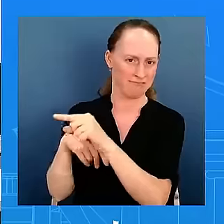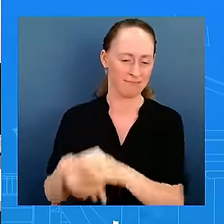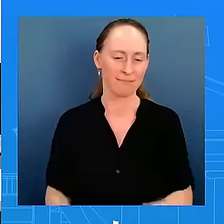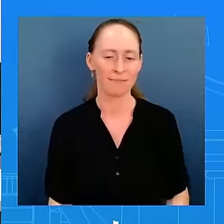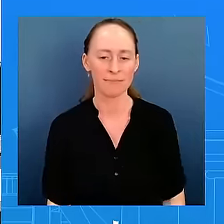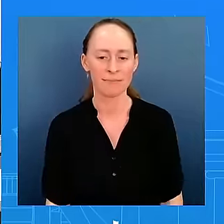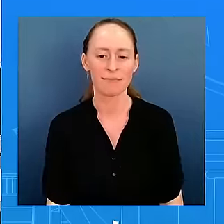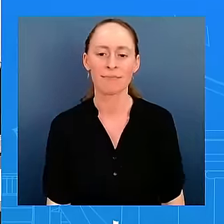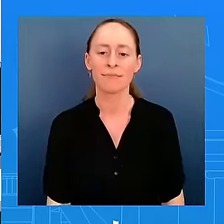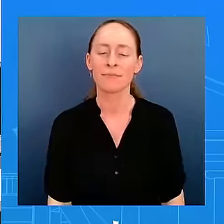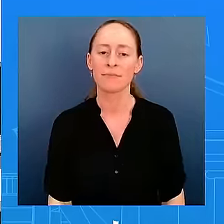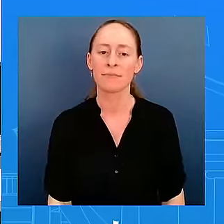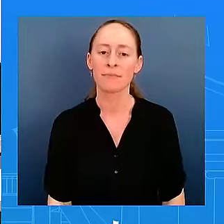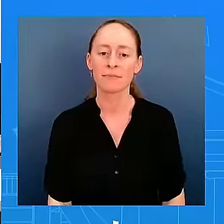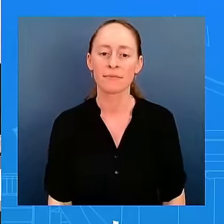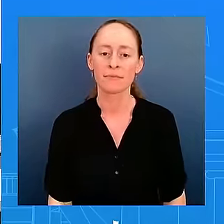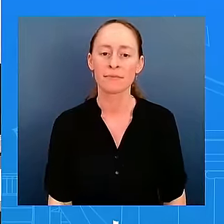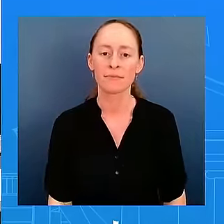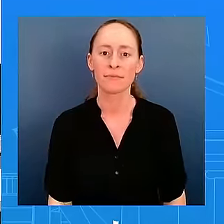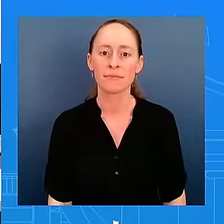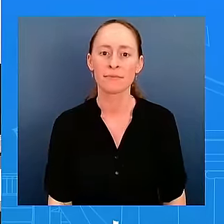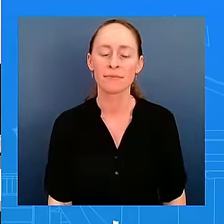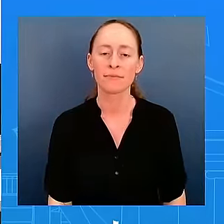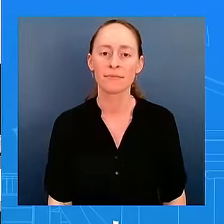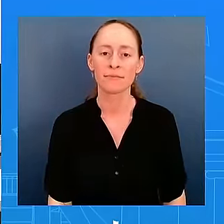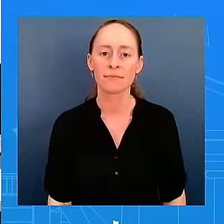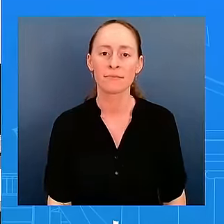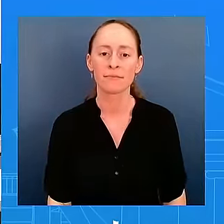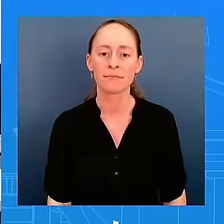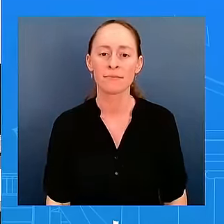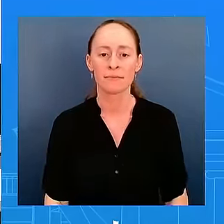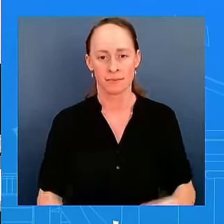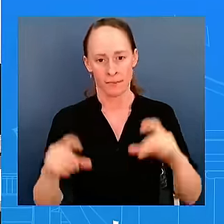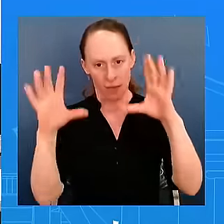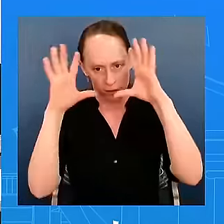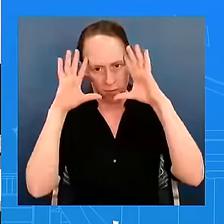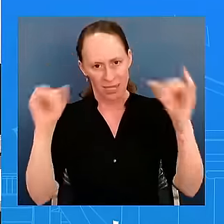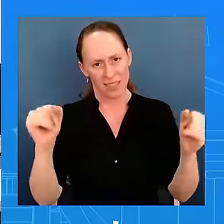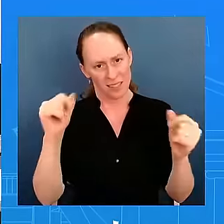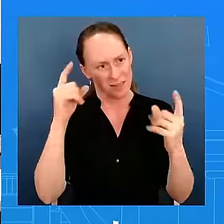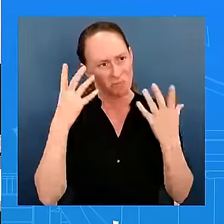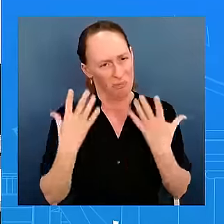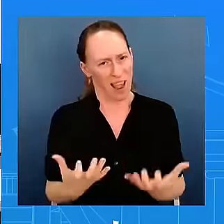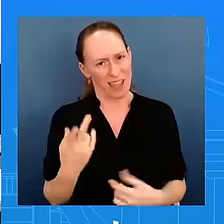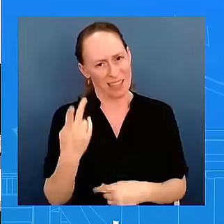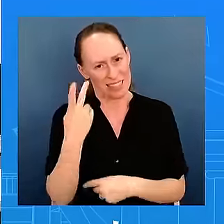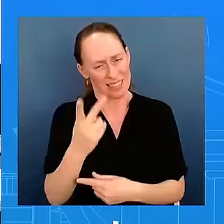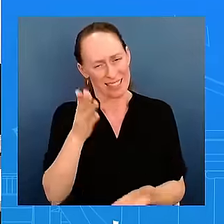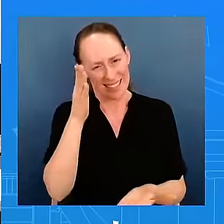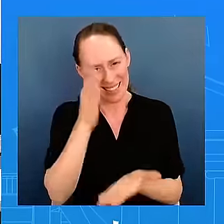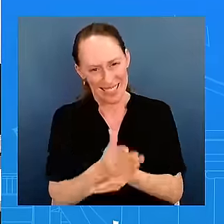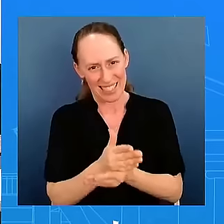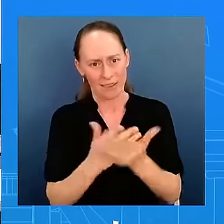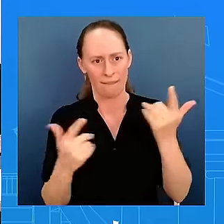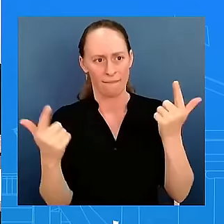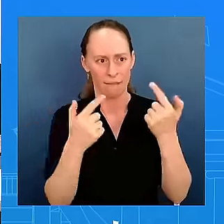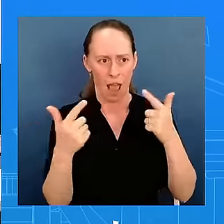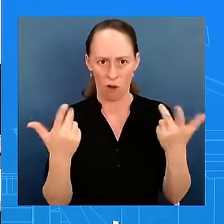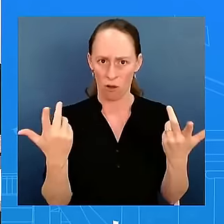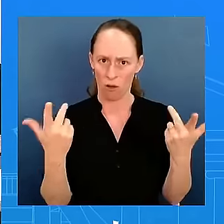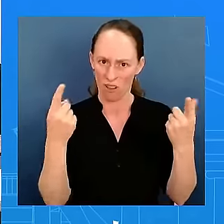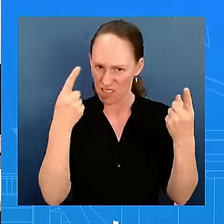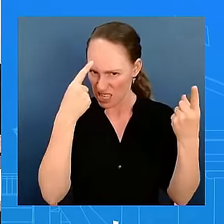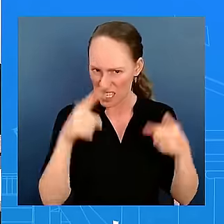has been pushing for a peace deal, a ceasefire for weeks if not months. Now that he has announced that